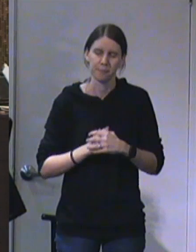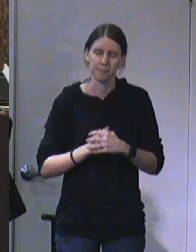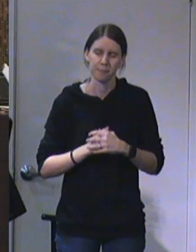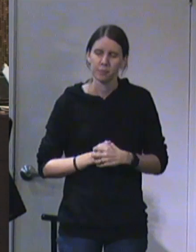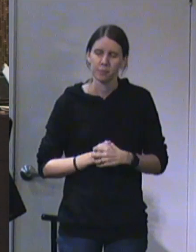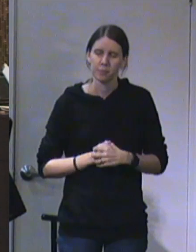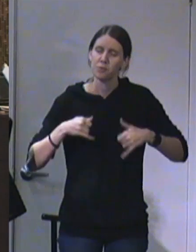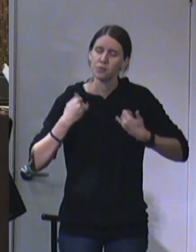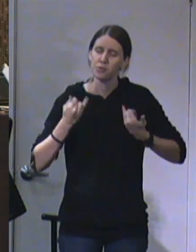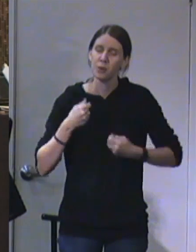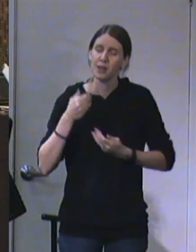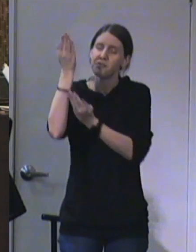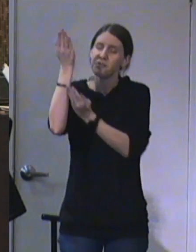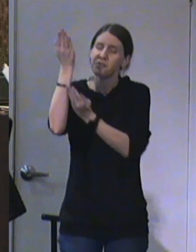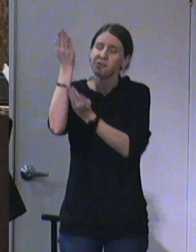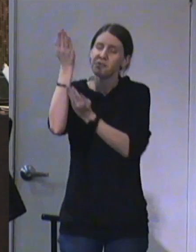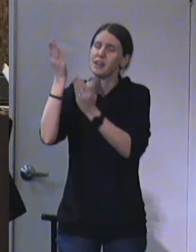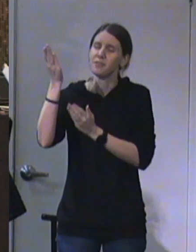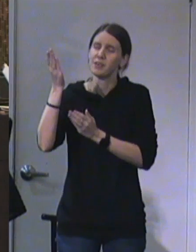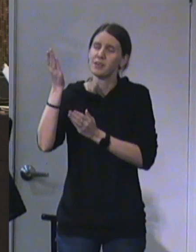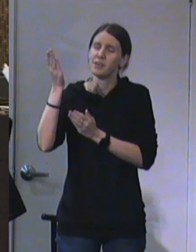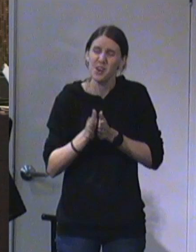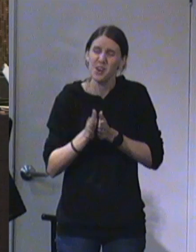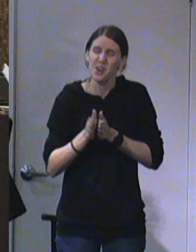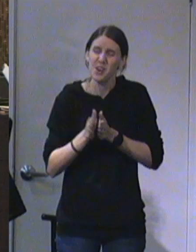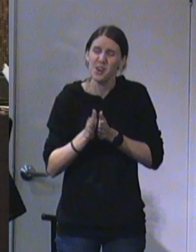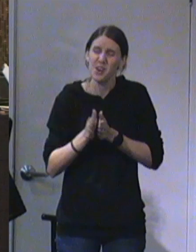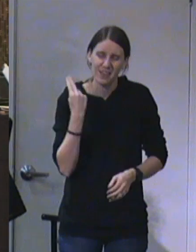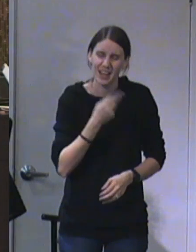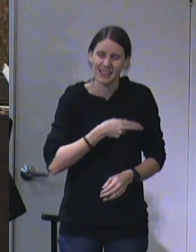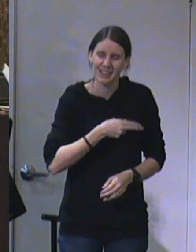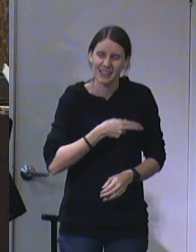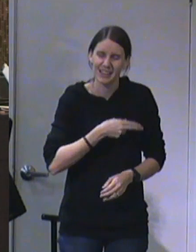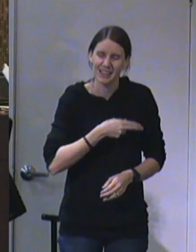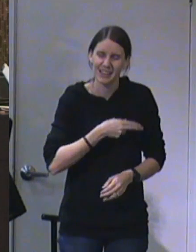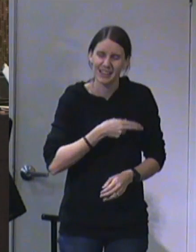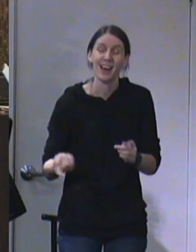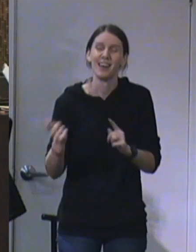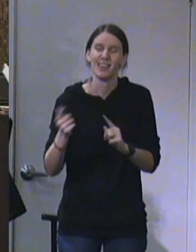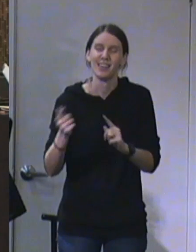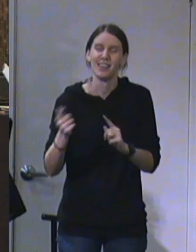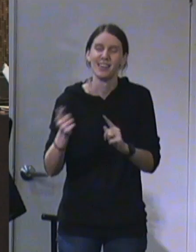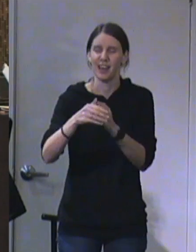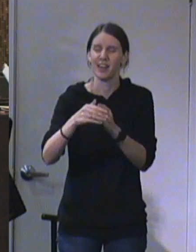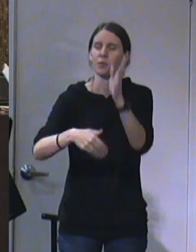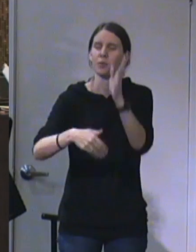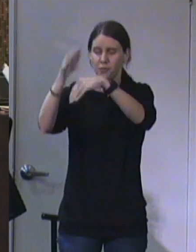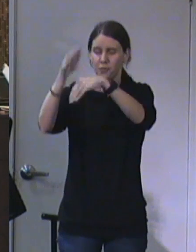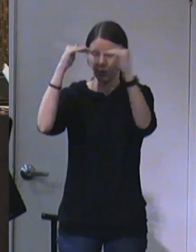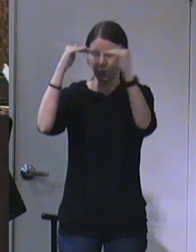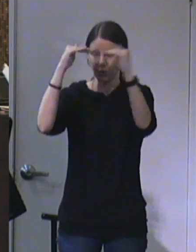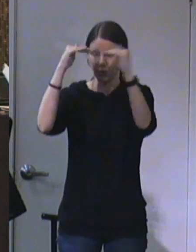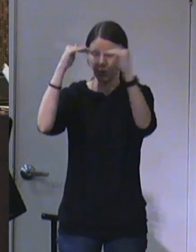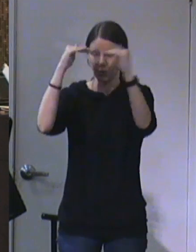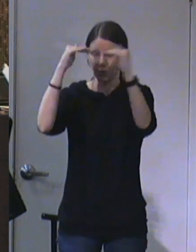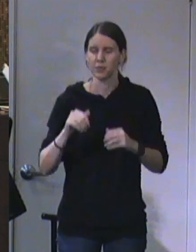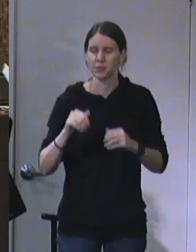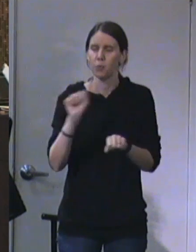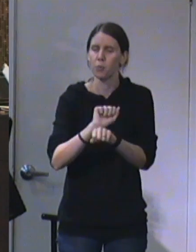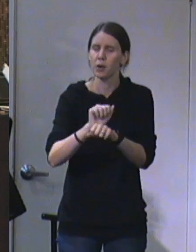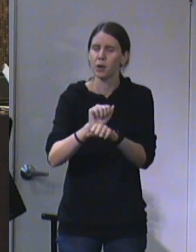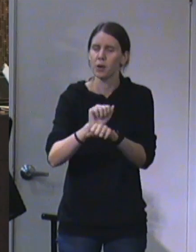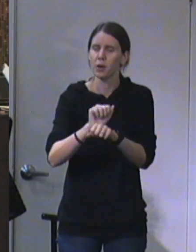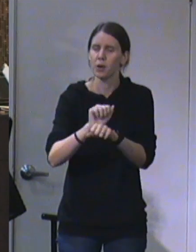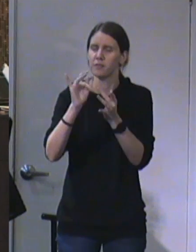Lord, that the joy of serving you would drive us to the very day you take us home. Work your